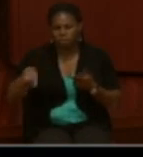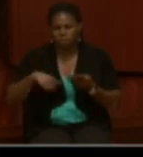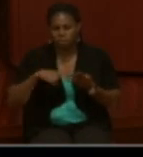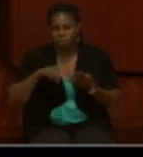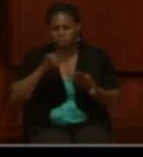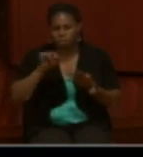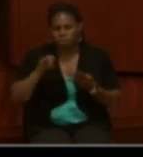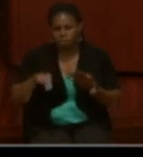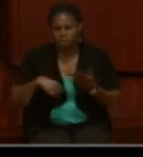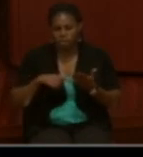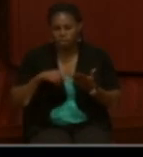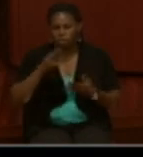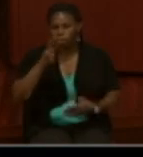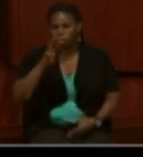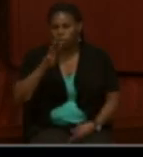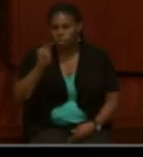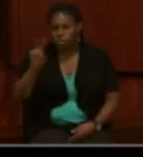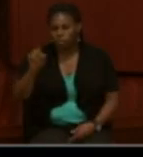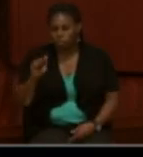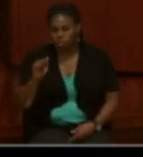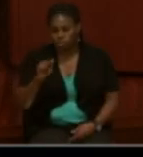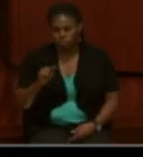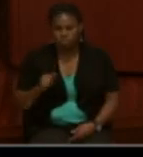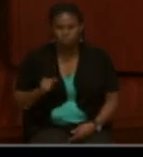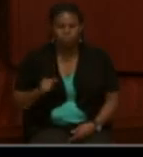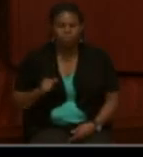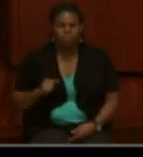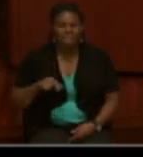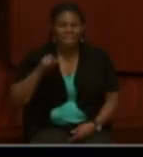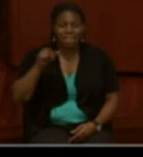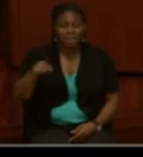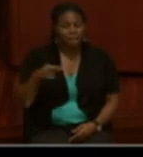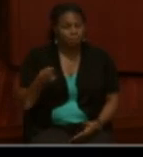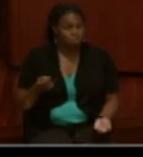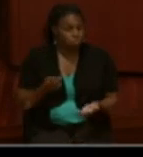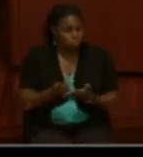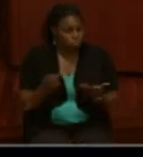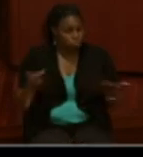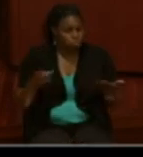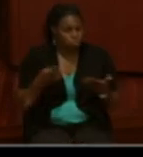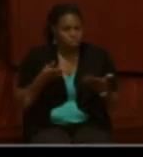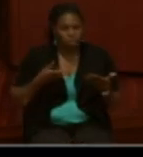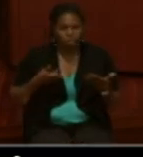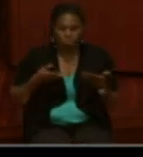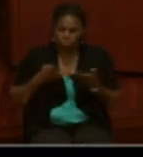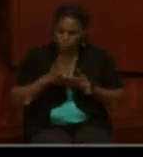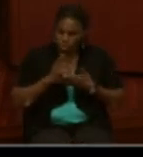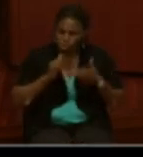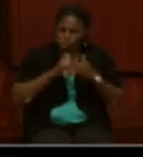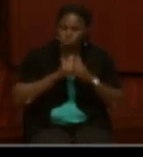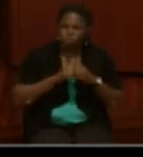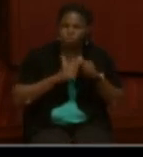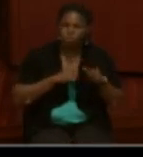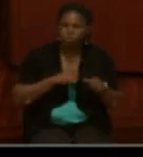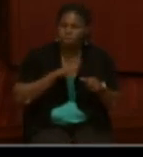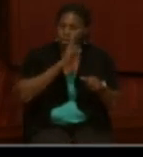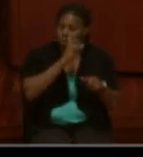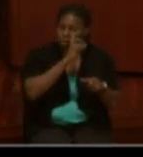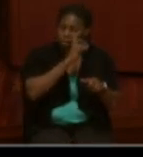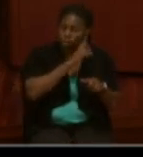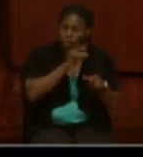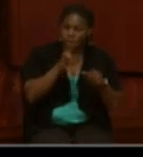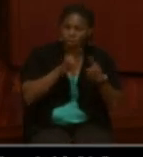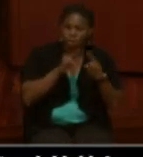or West Virginia. And again, the slave owners had to prove they were loyal to the Union and that their slaves had served in the